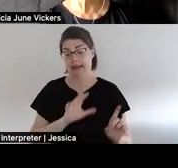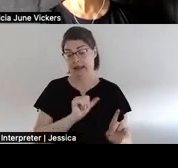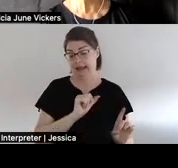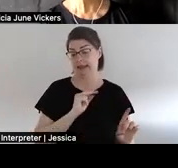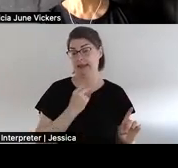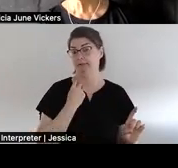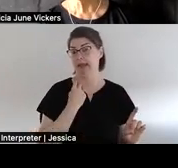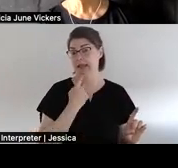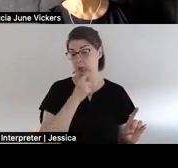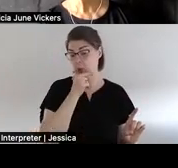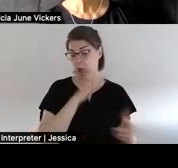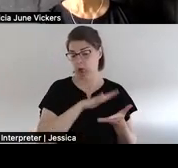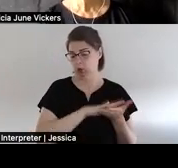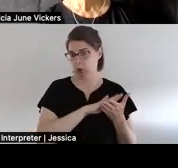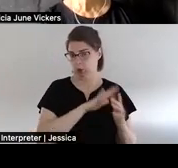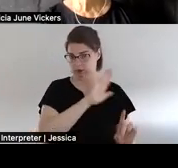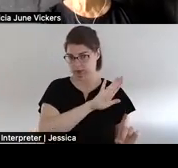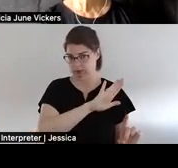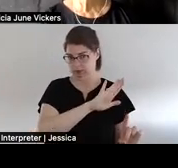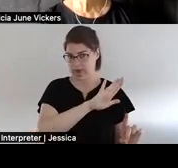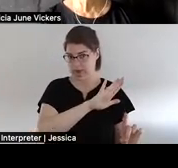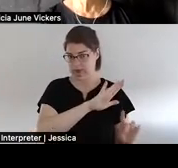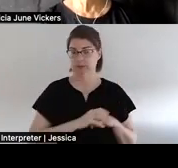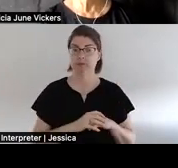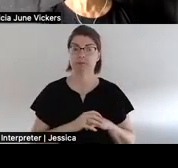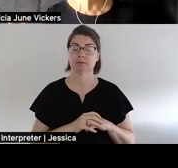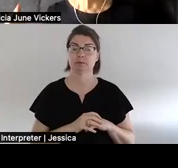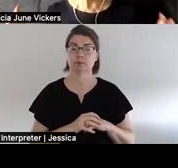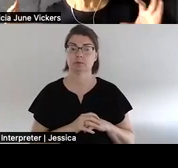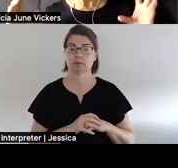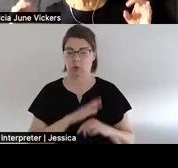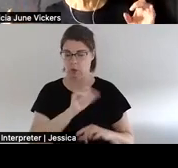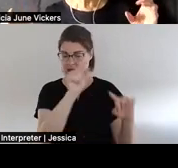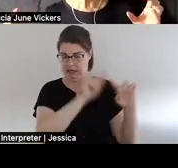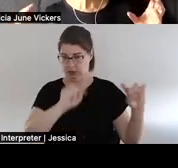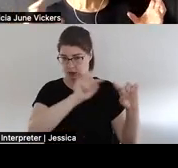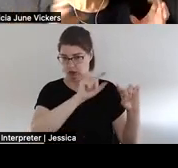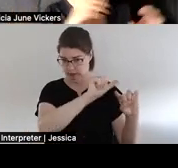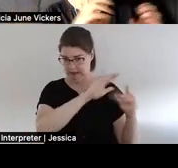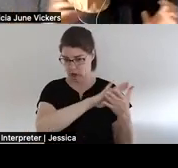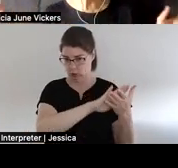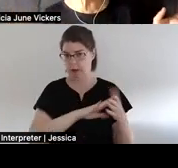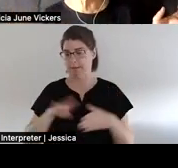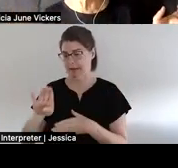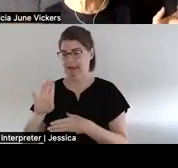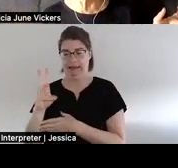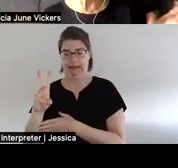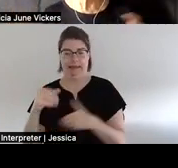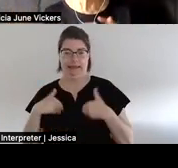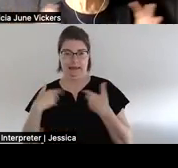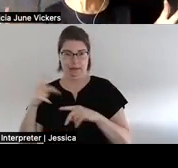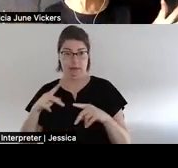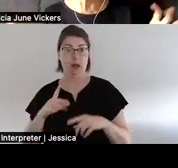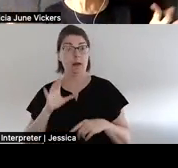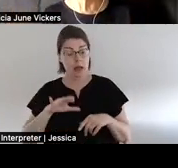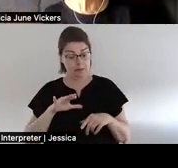was the school and this act impacts everybody not